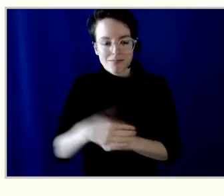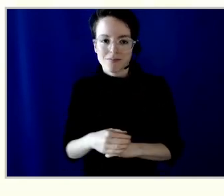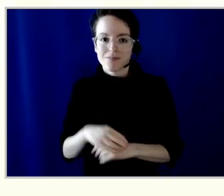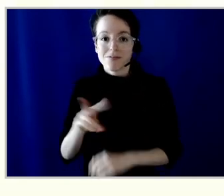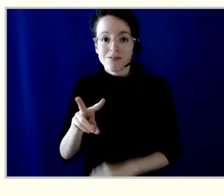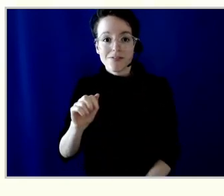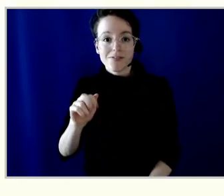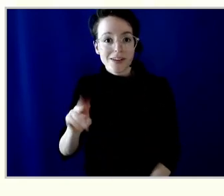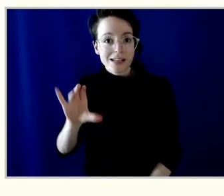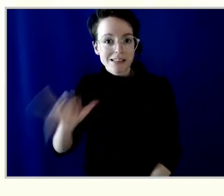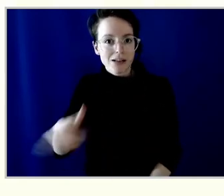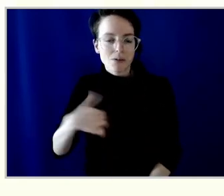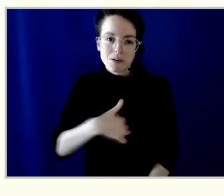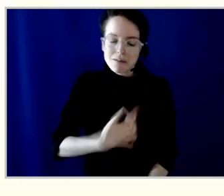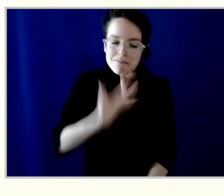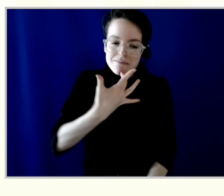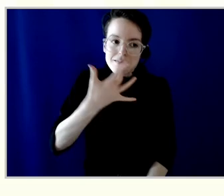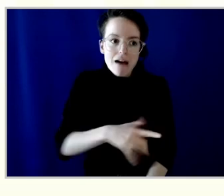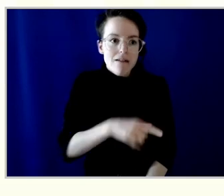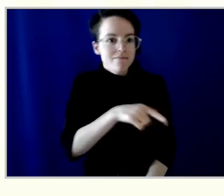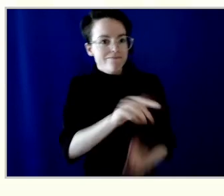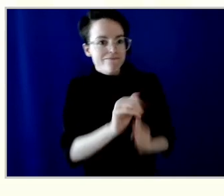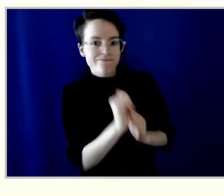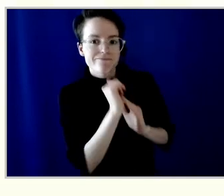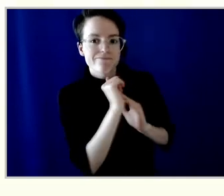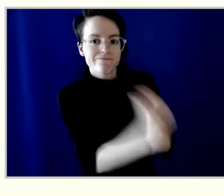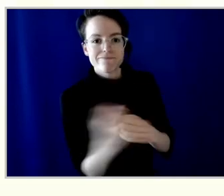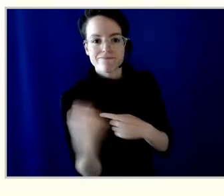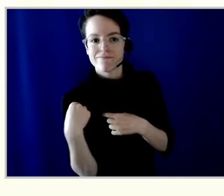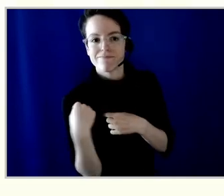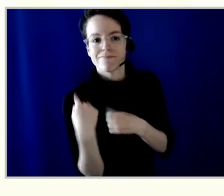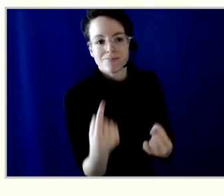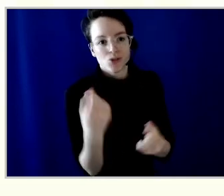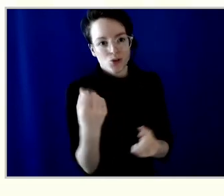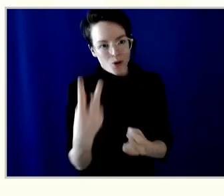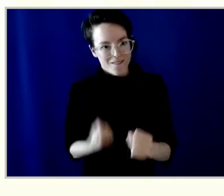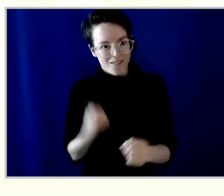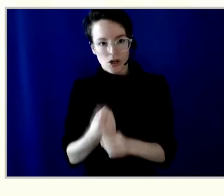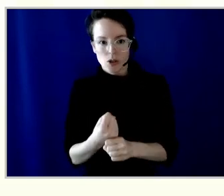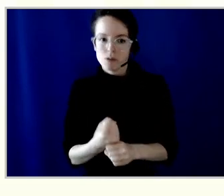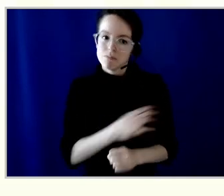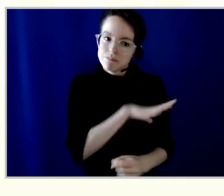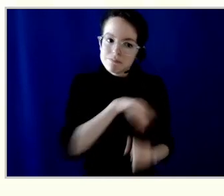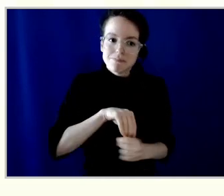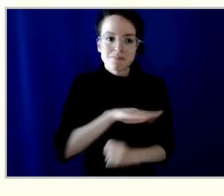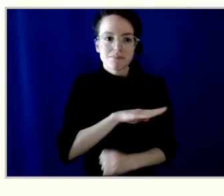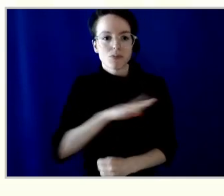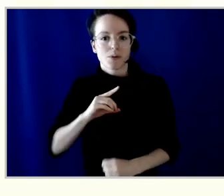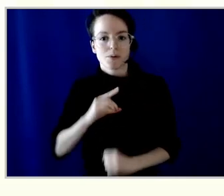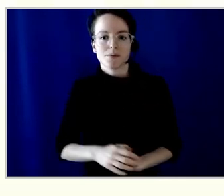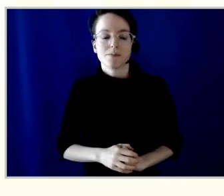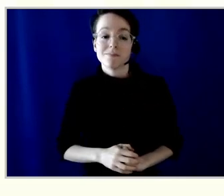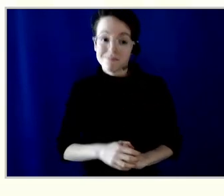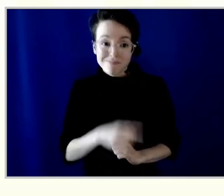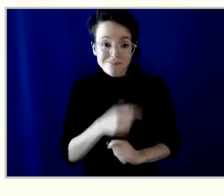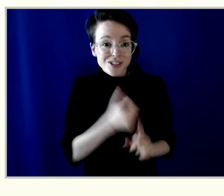and benefit of Jan's leadership on the Vancity Board over the past 12 years, including four years as chair.